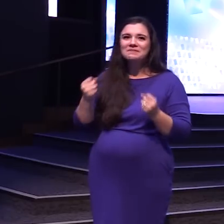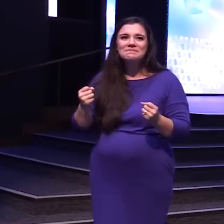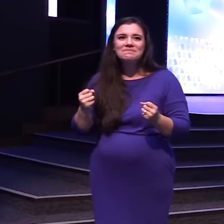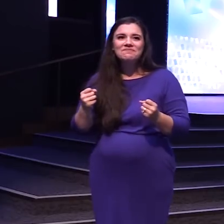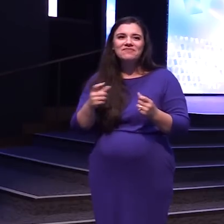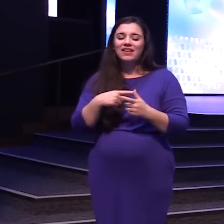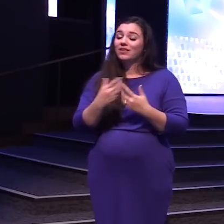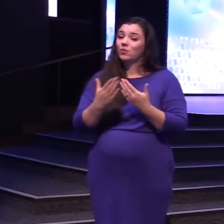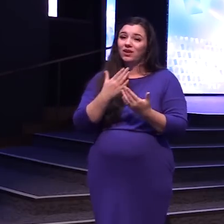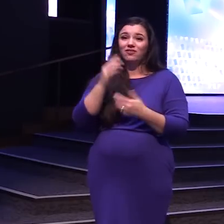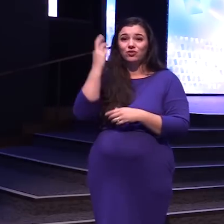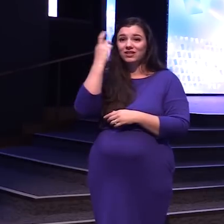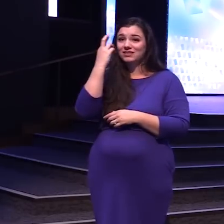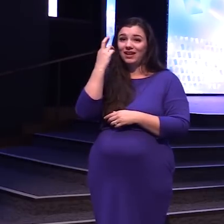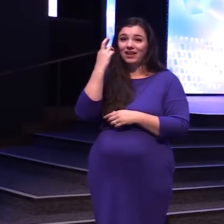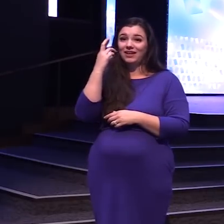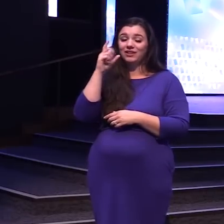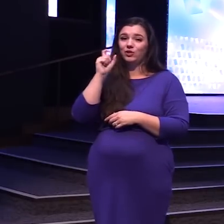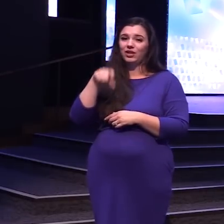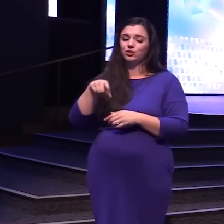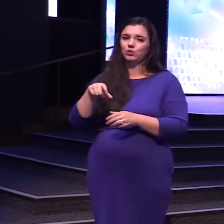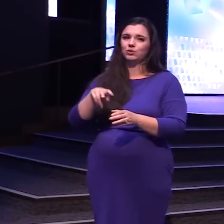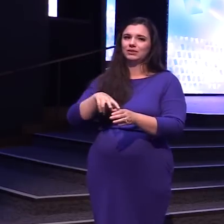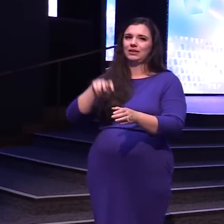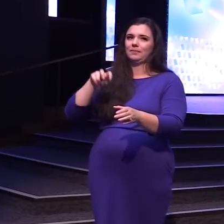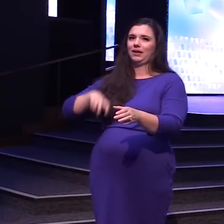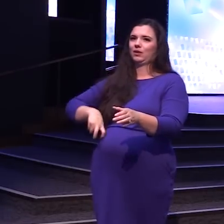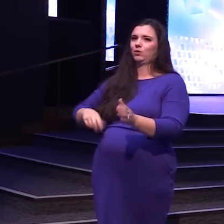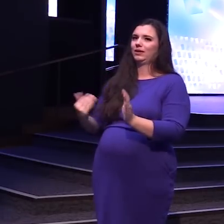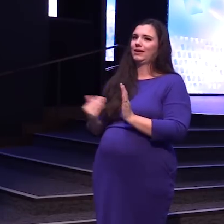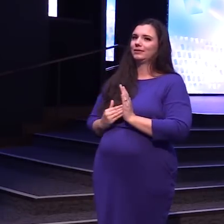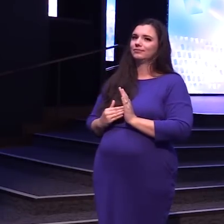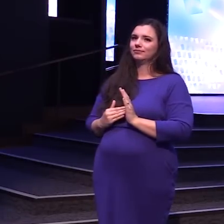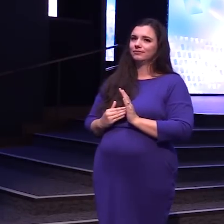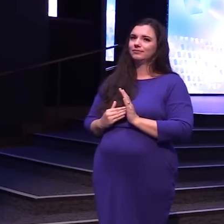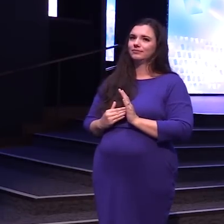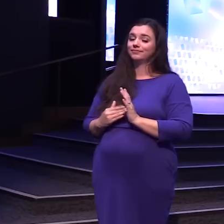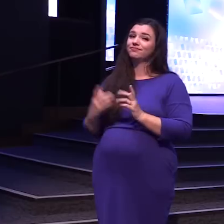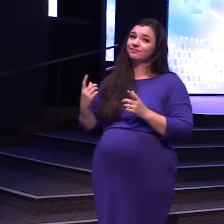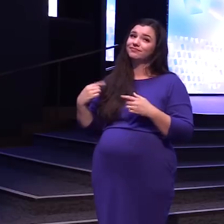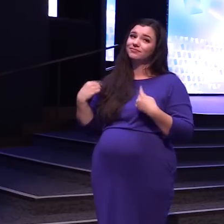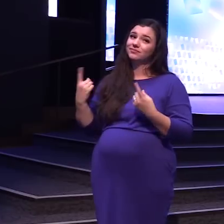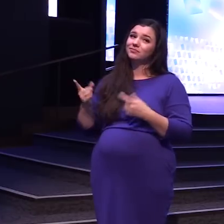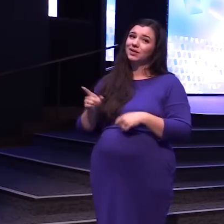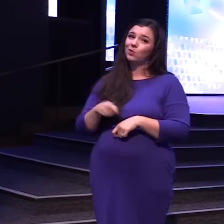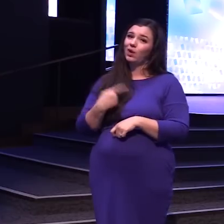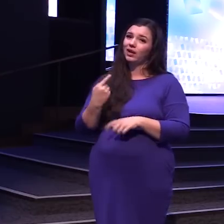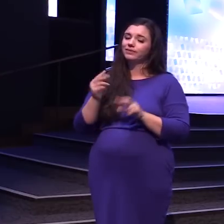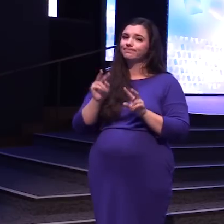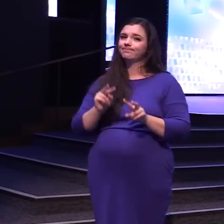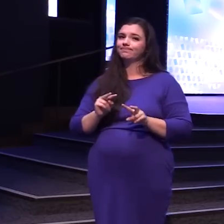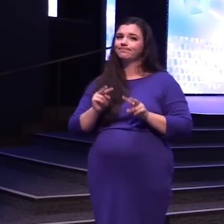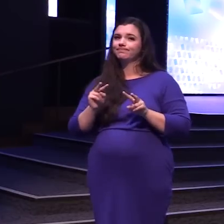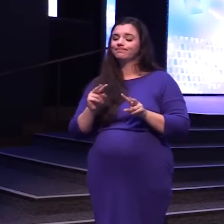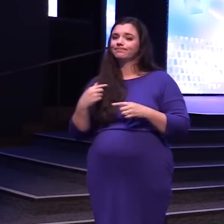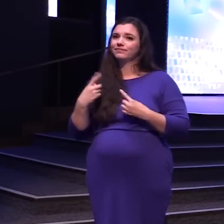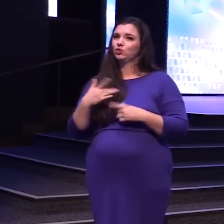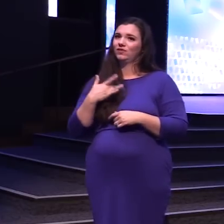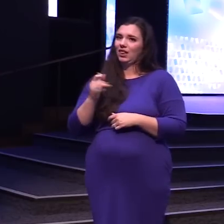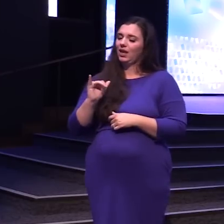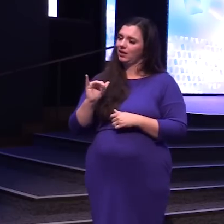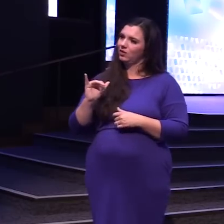And then for Whatever reason You had to kind of Step back out of there And it's been a while Since you felt like